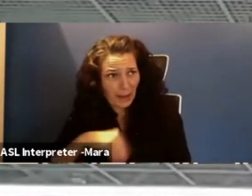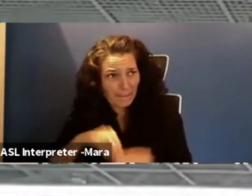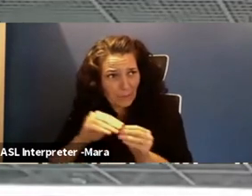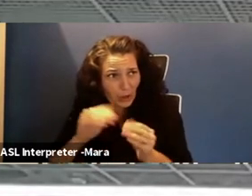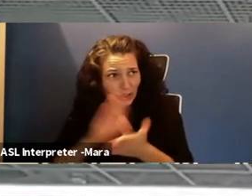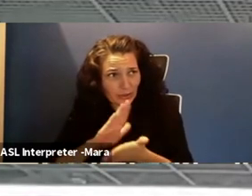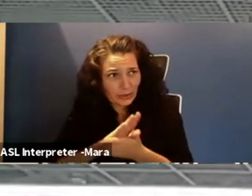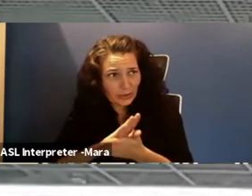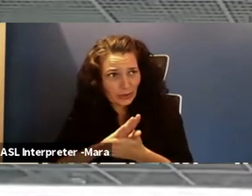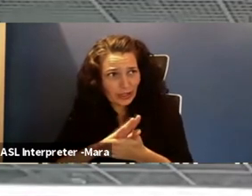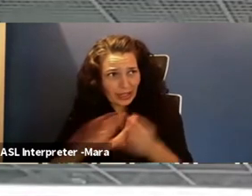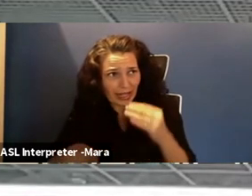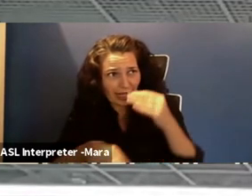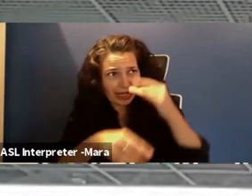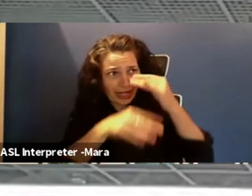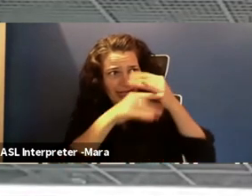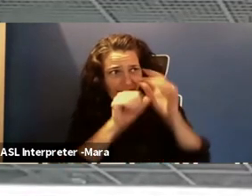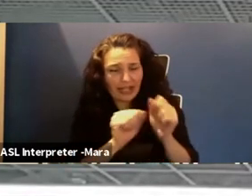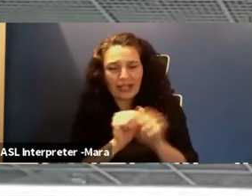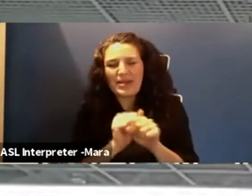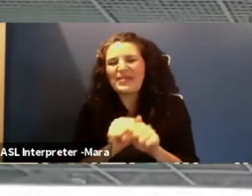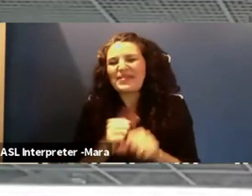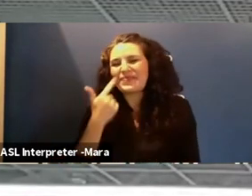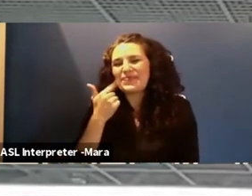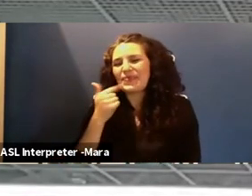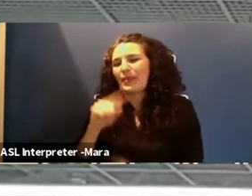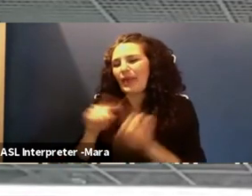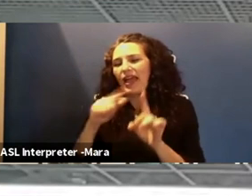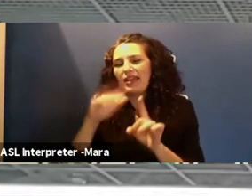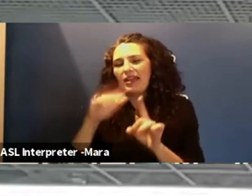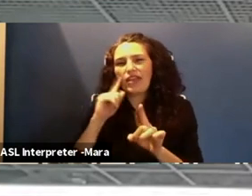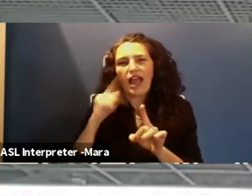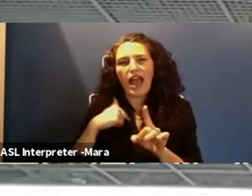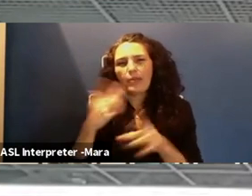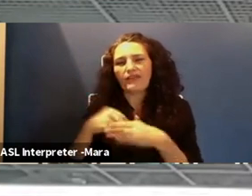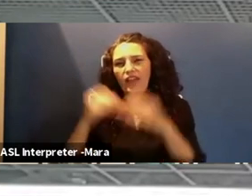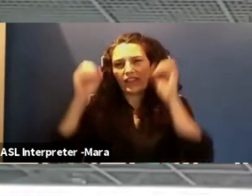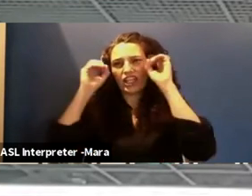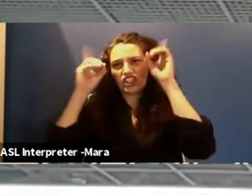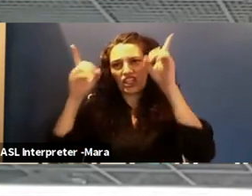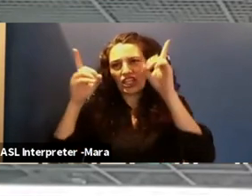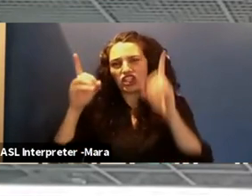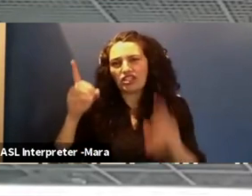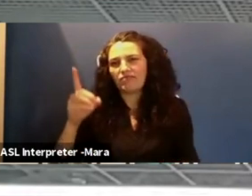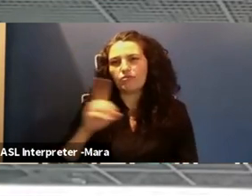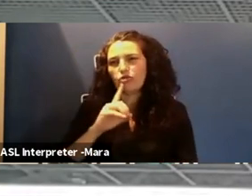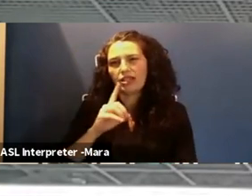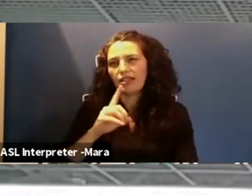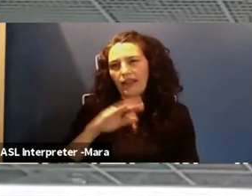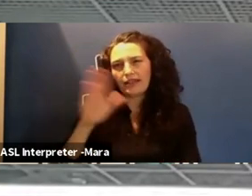Um, and I never thought I'd be in education. Uh, that wasn't in, that wasn't anything that really interests me. Um,